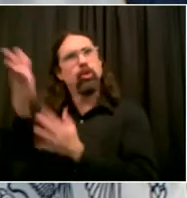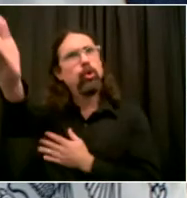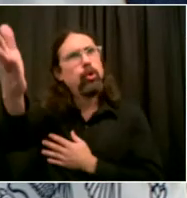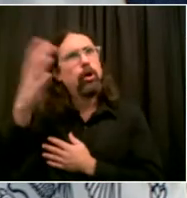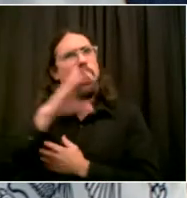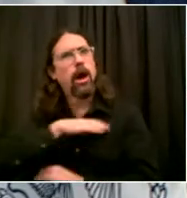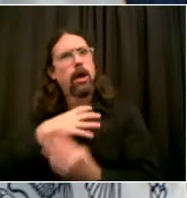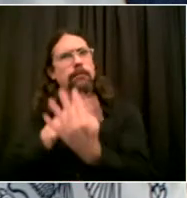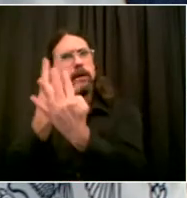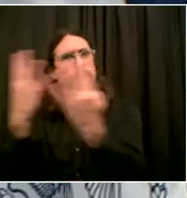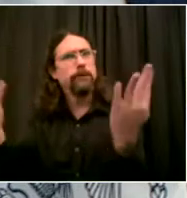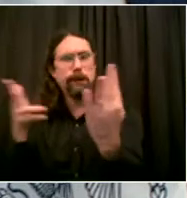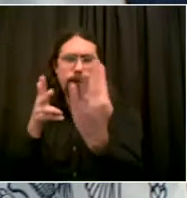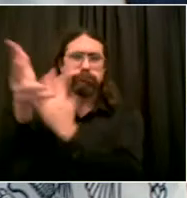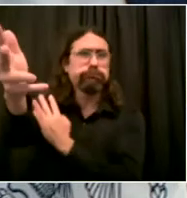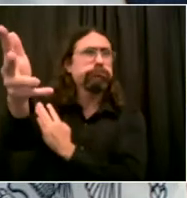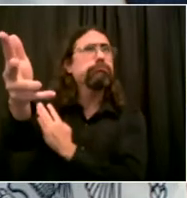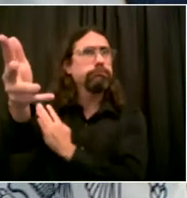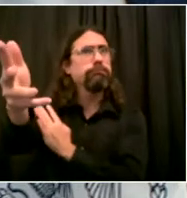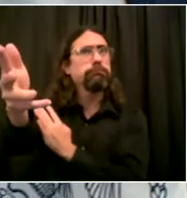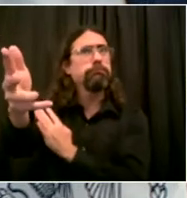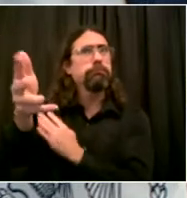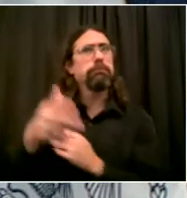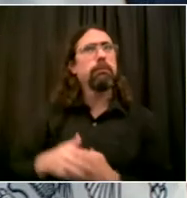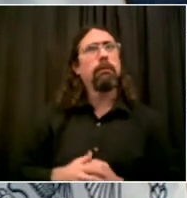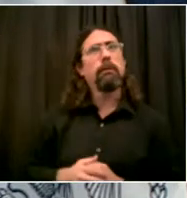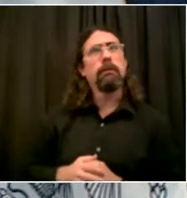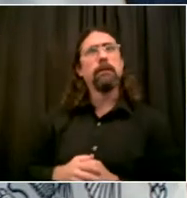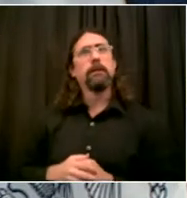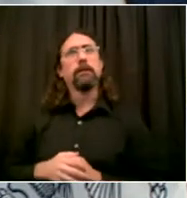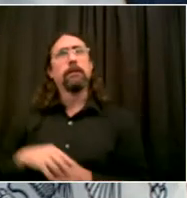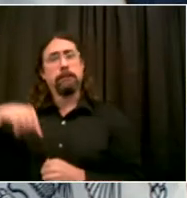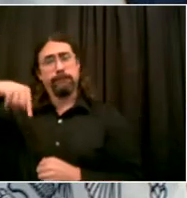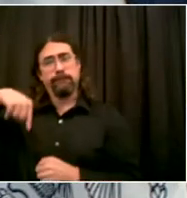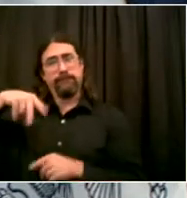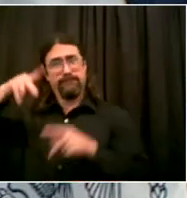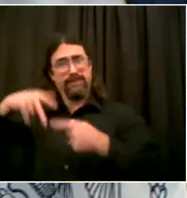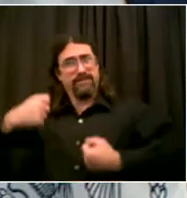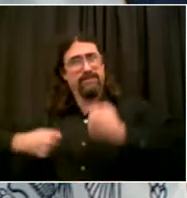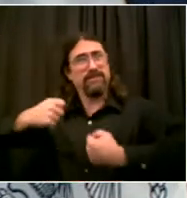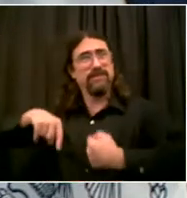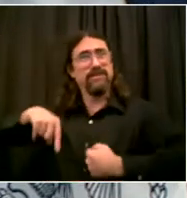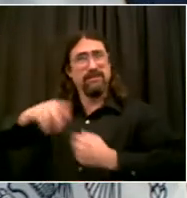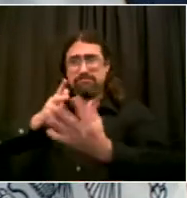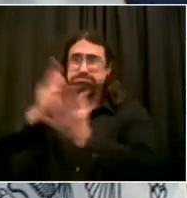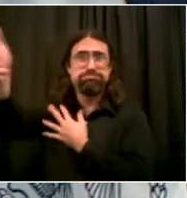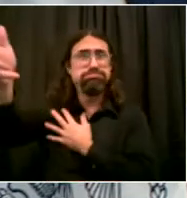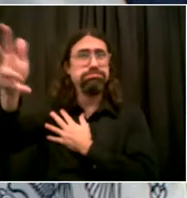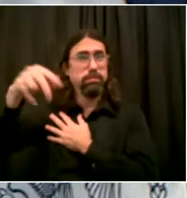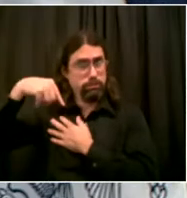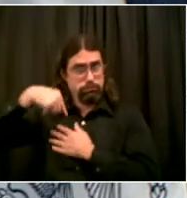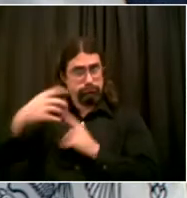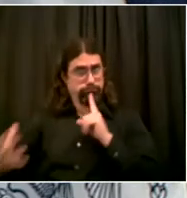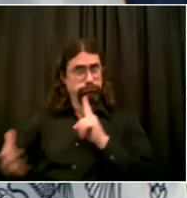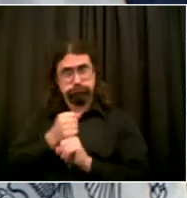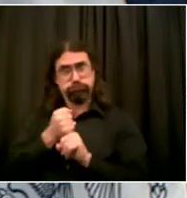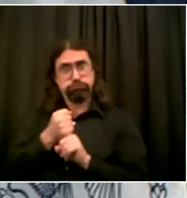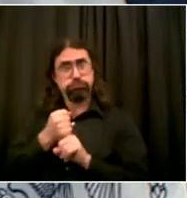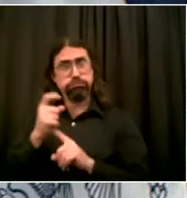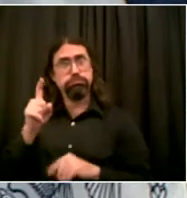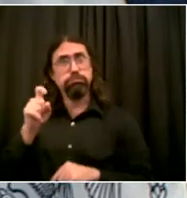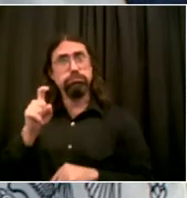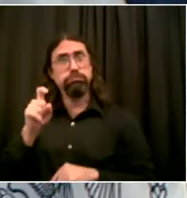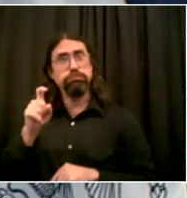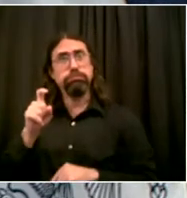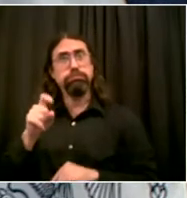briefings and I was wondering if you could address it again. Again, we focus on the topics that we're announcing each day.